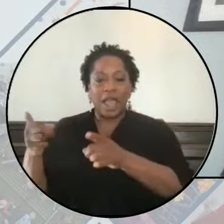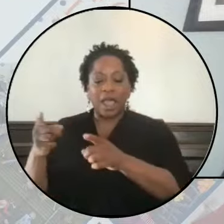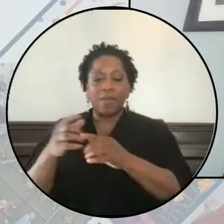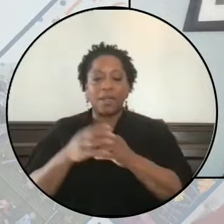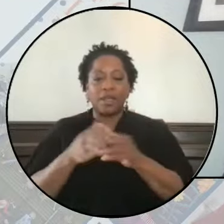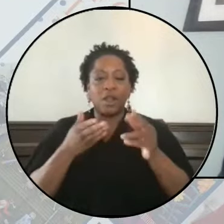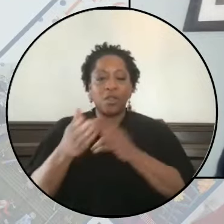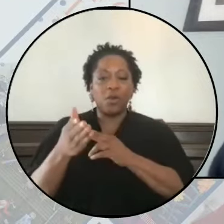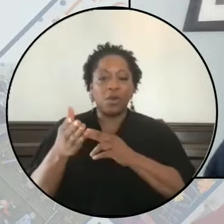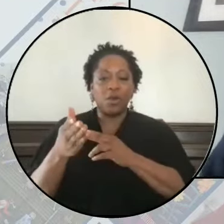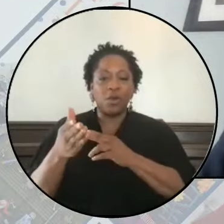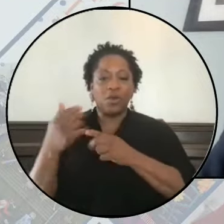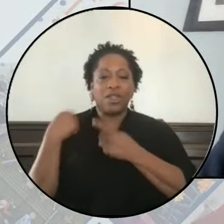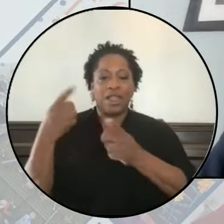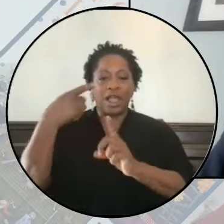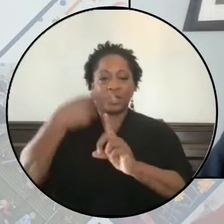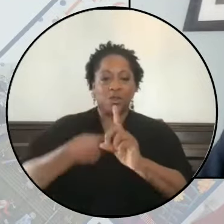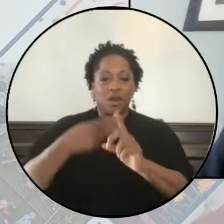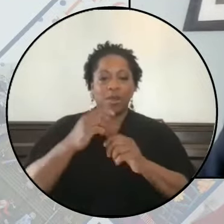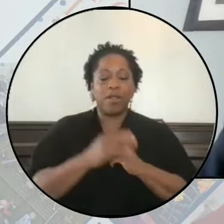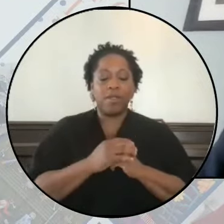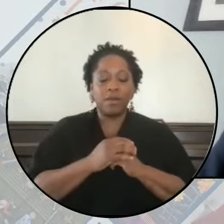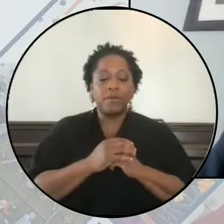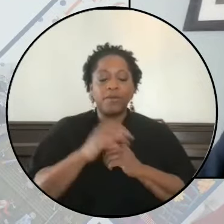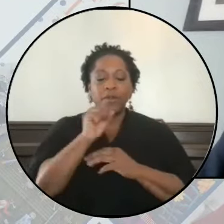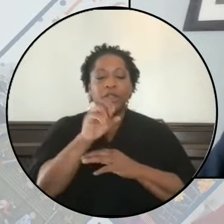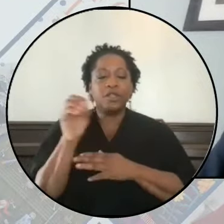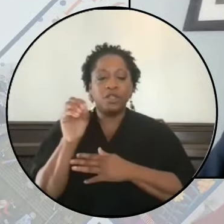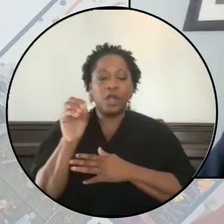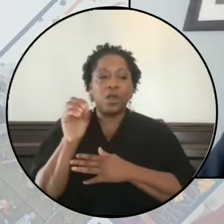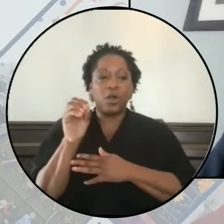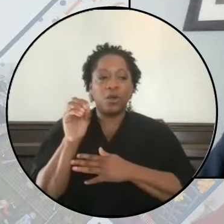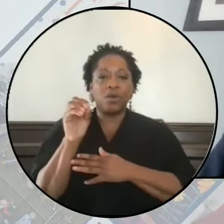over the last month. So